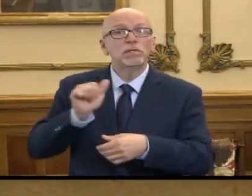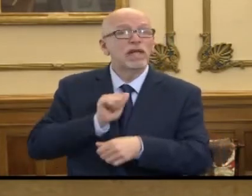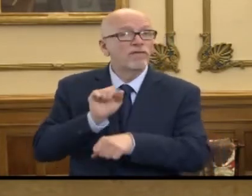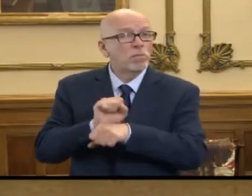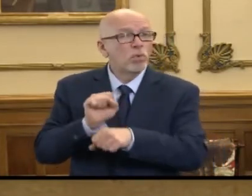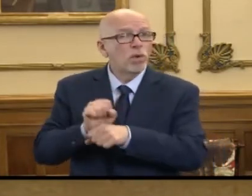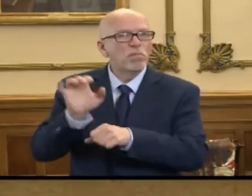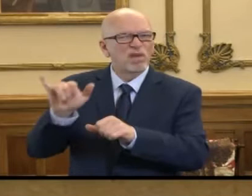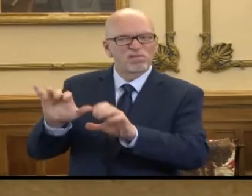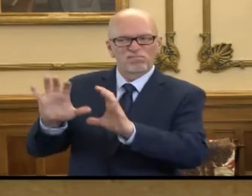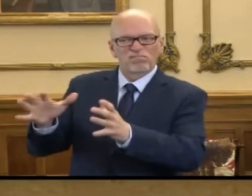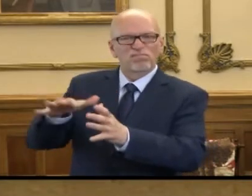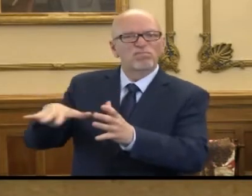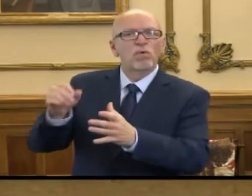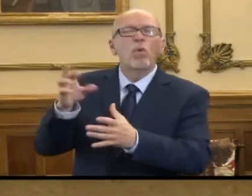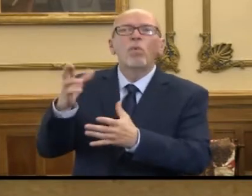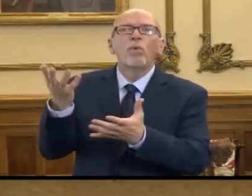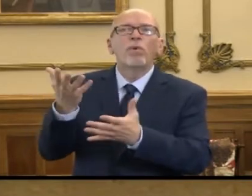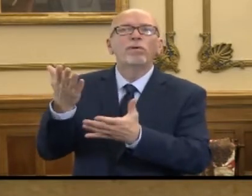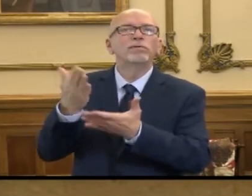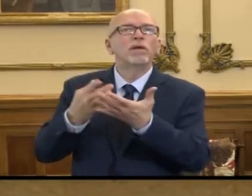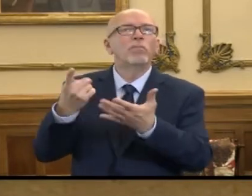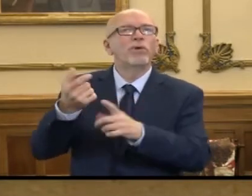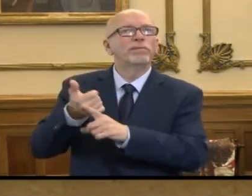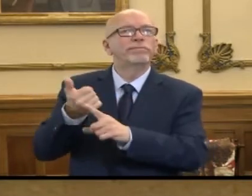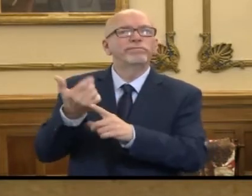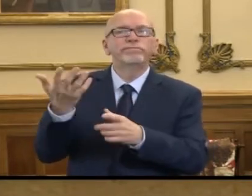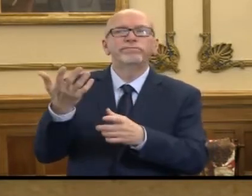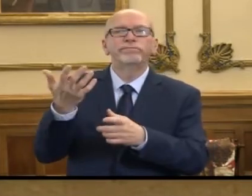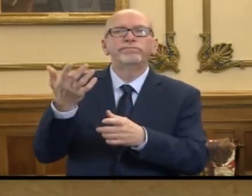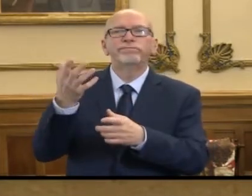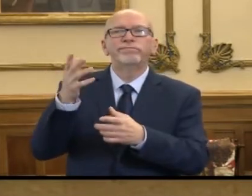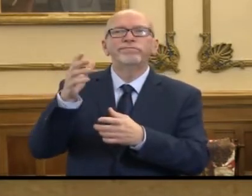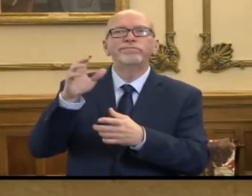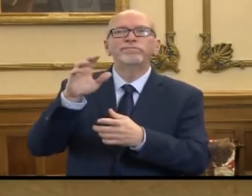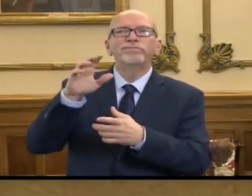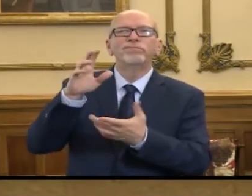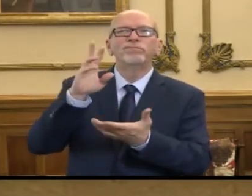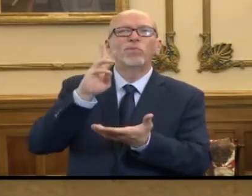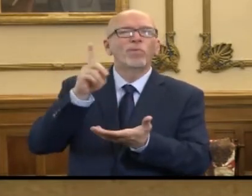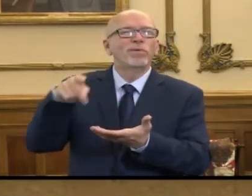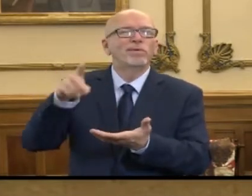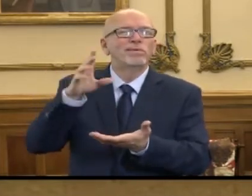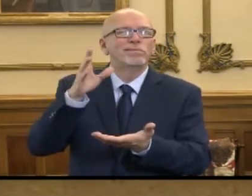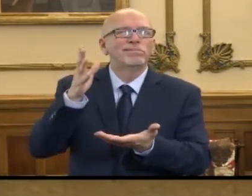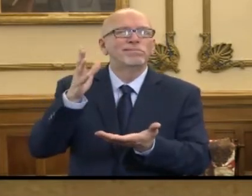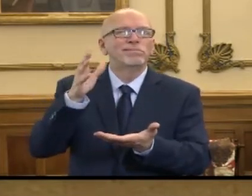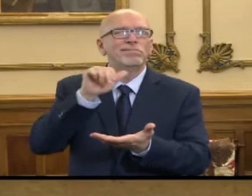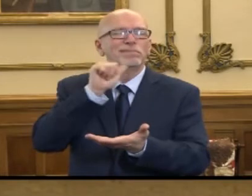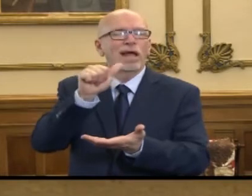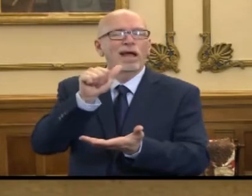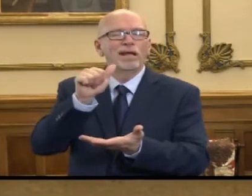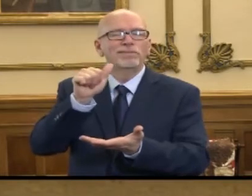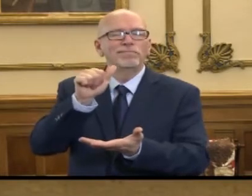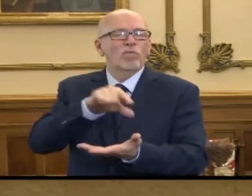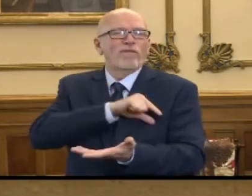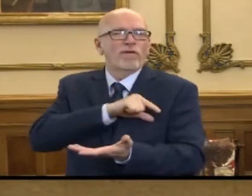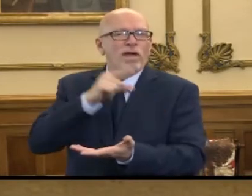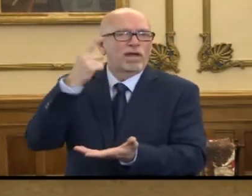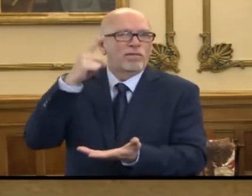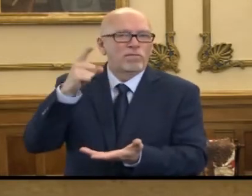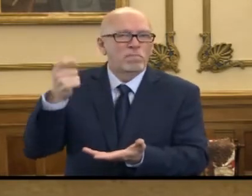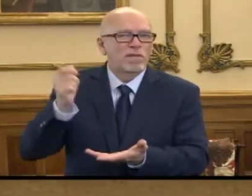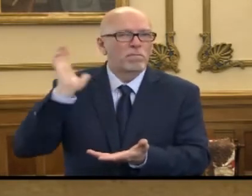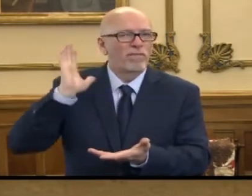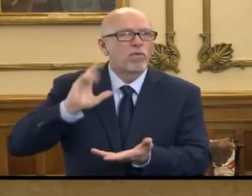self-employed person or even someone who will otherwise didn't qualify for